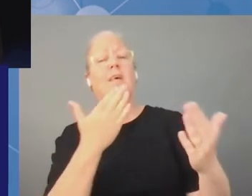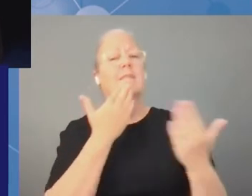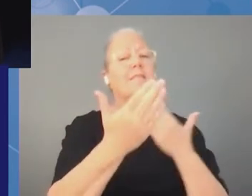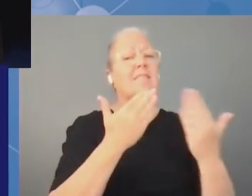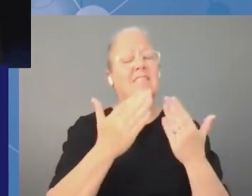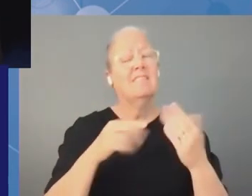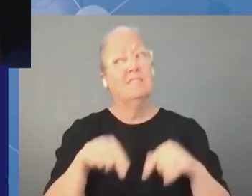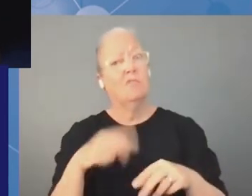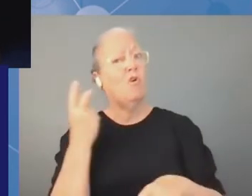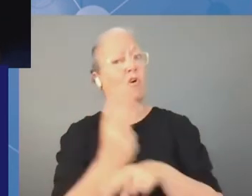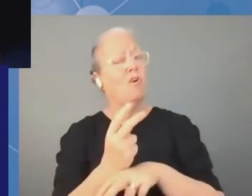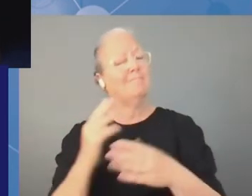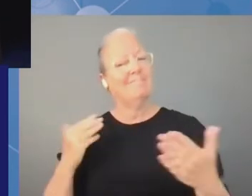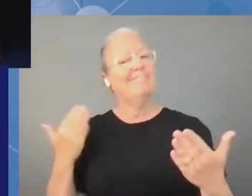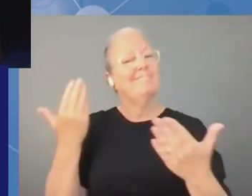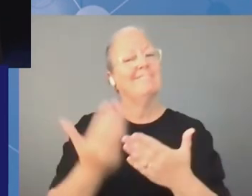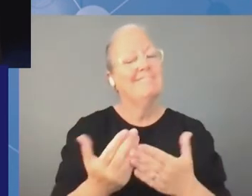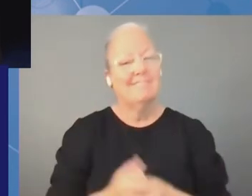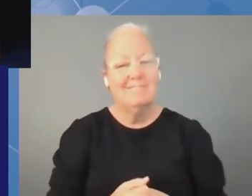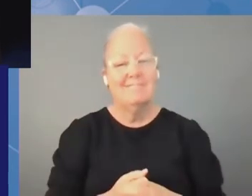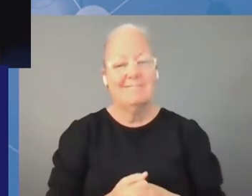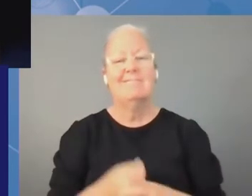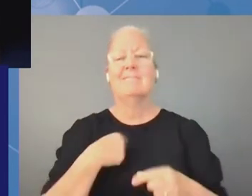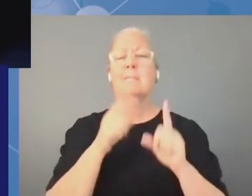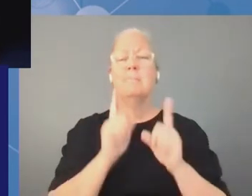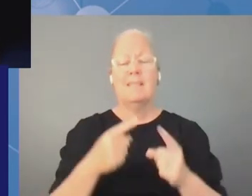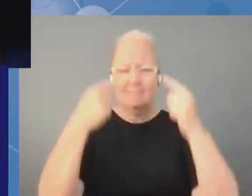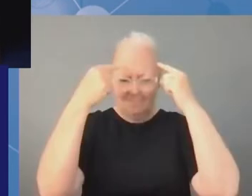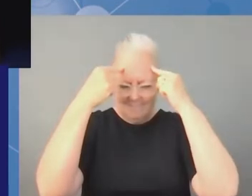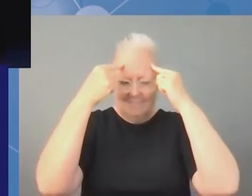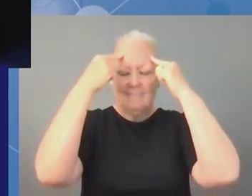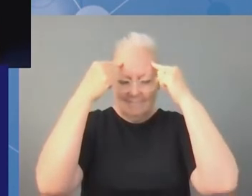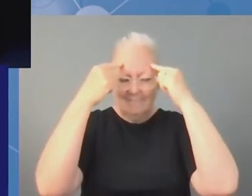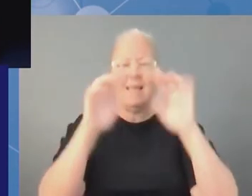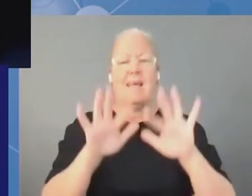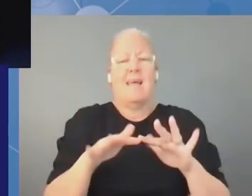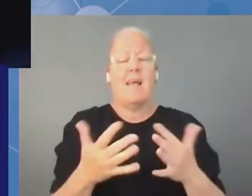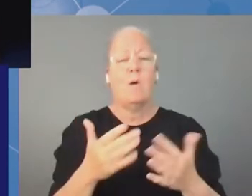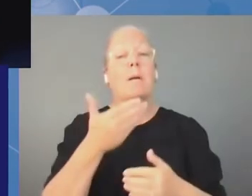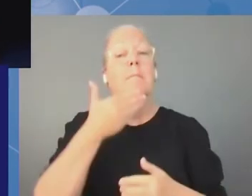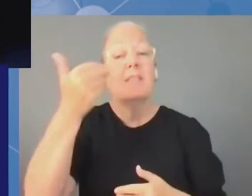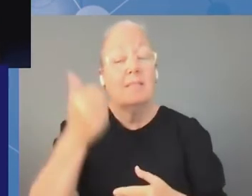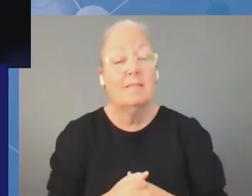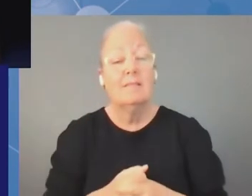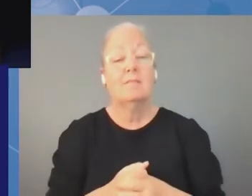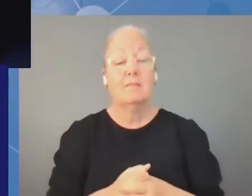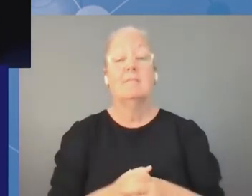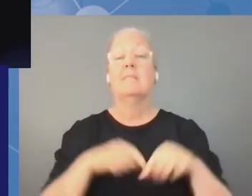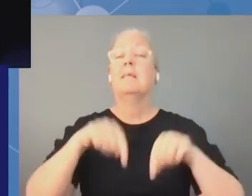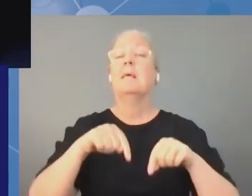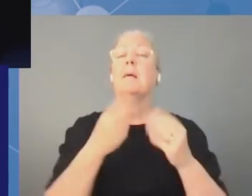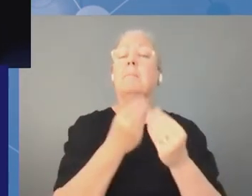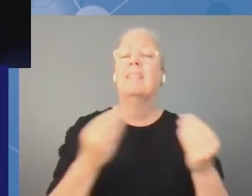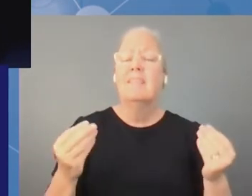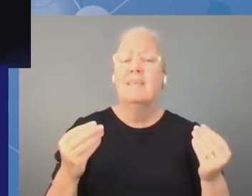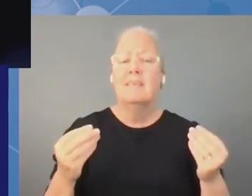so i think we we have to learn how to make this better this was clearly the first attempt and my feedback actually was that in in many sessions here it was harder to be